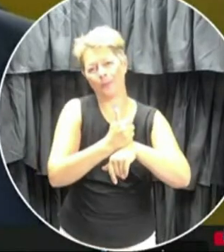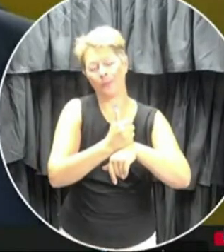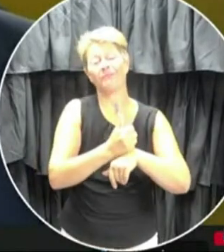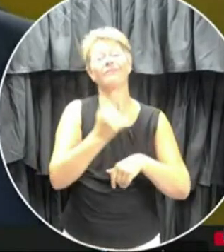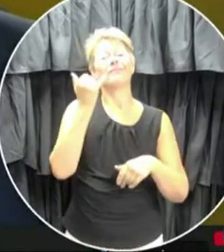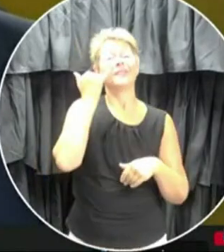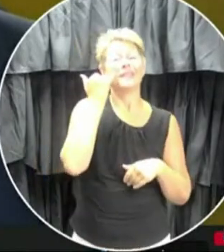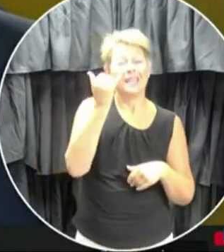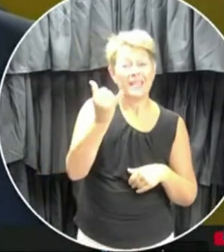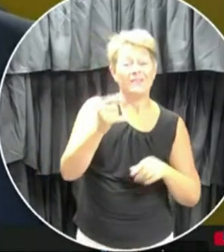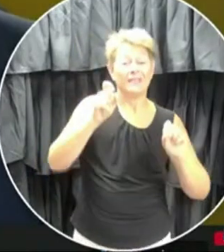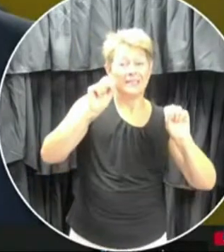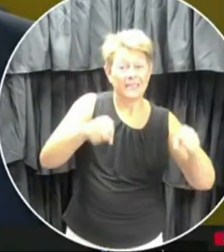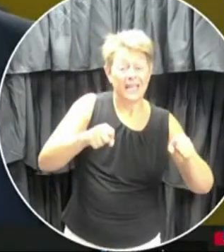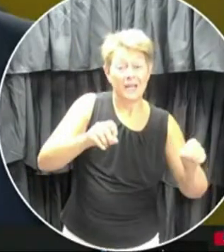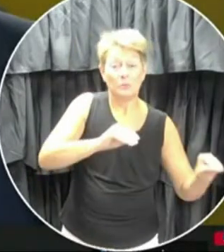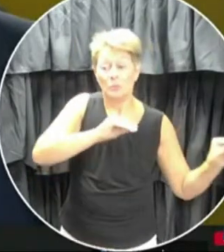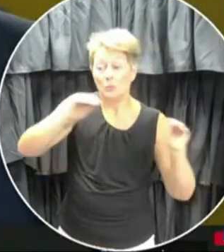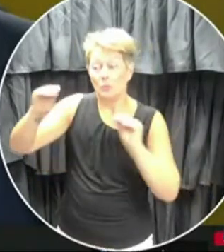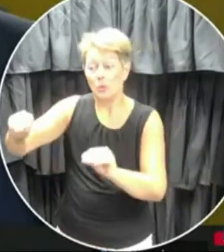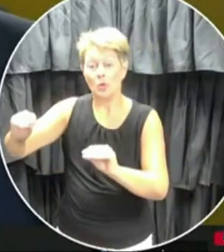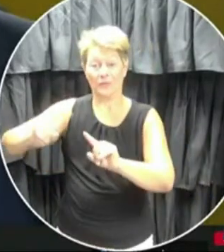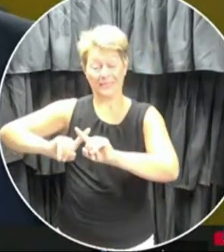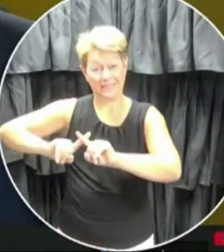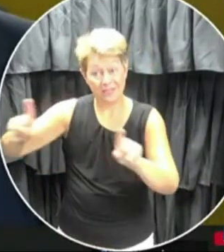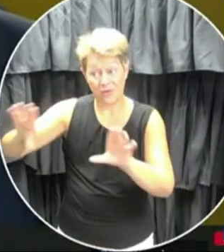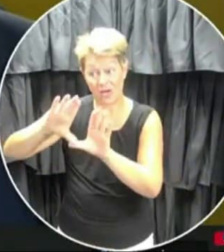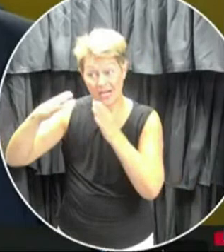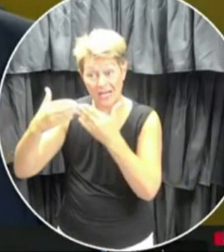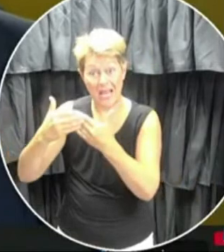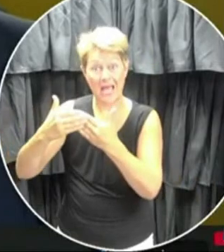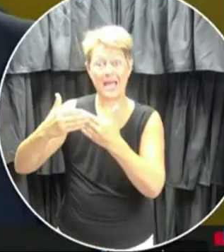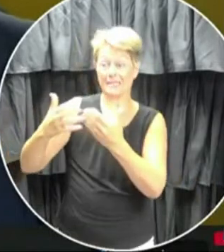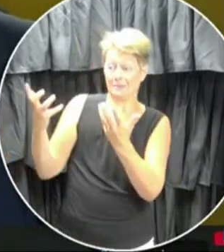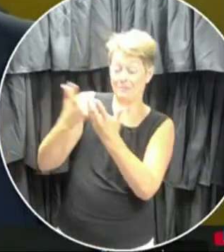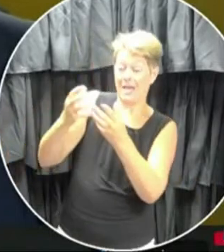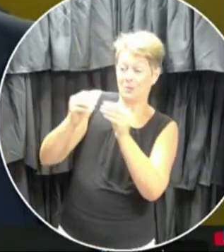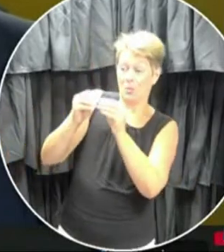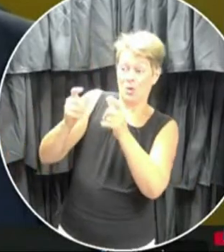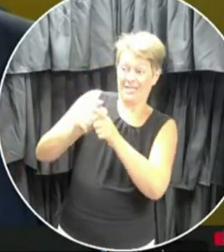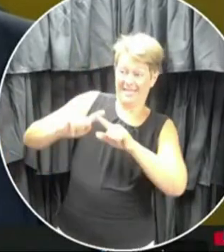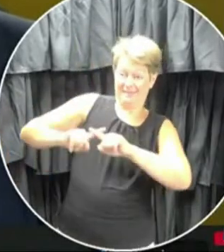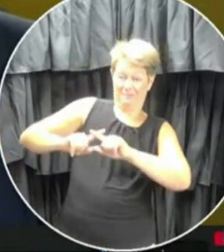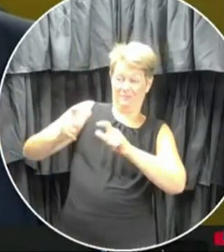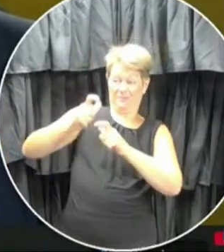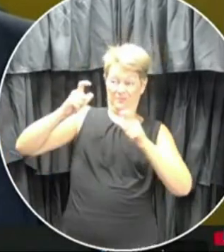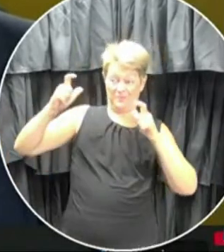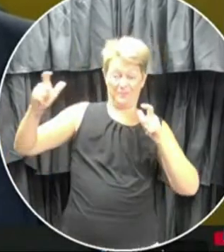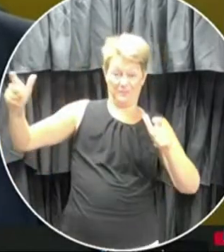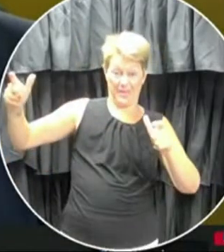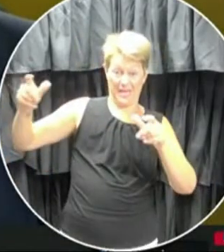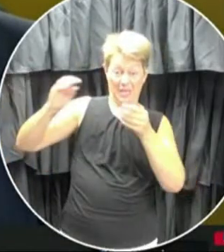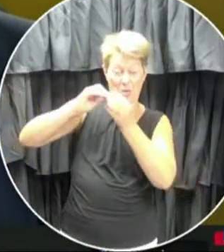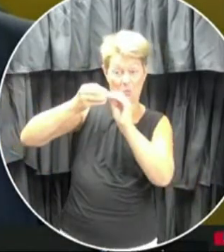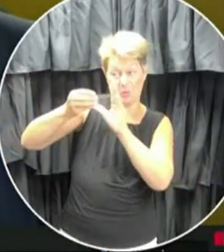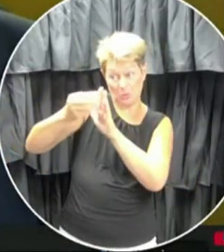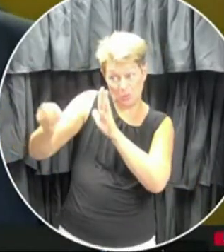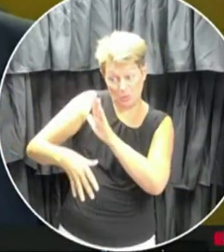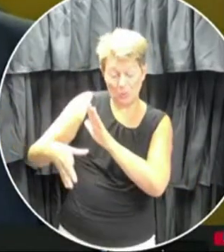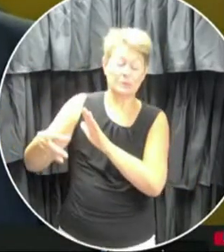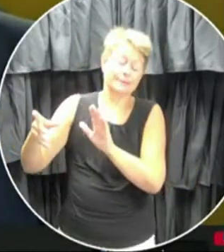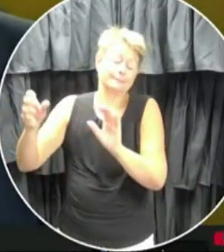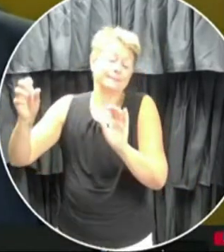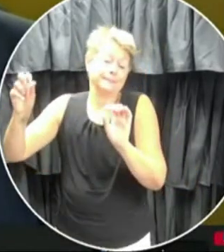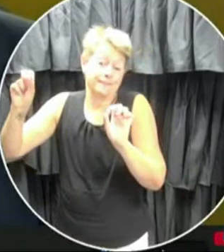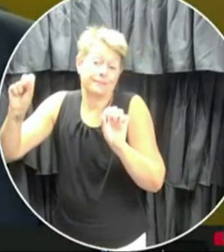and match a larger class with a larger set of students, then now principals will have the ability to do that, providing they have